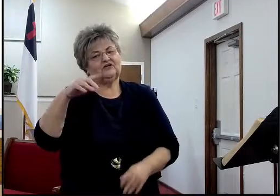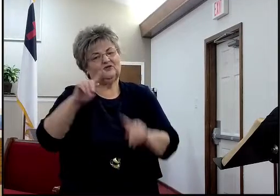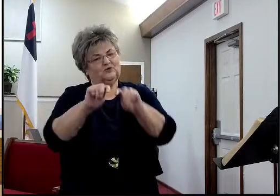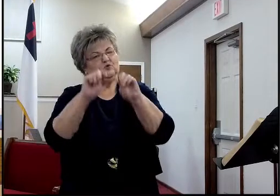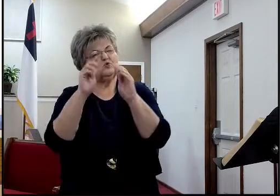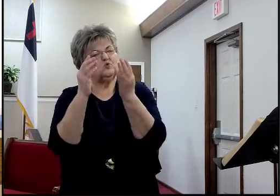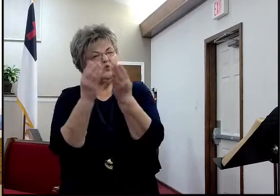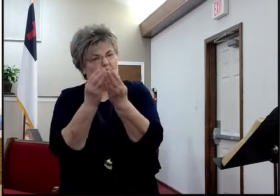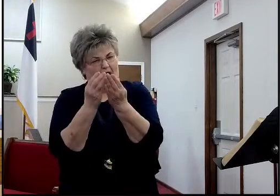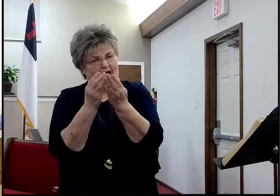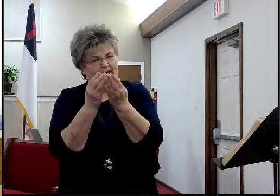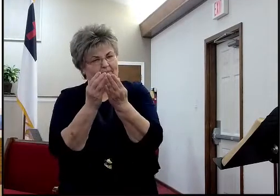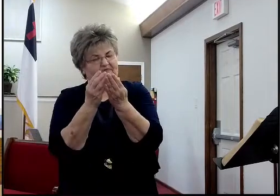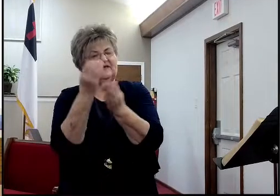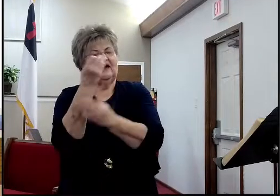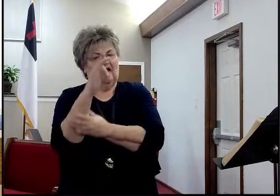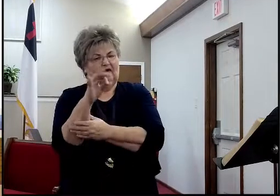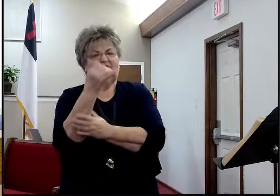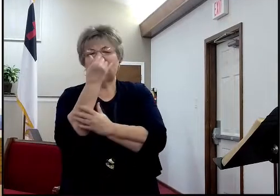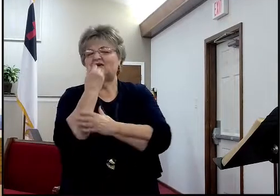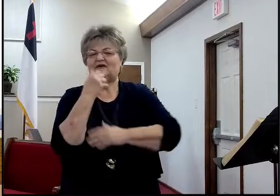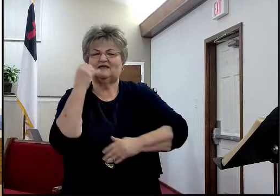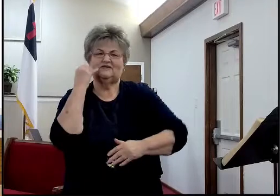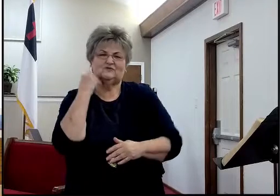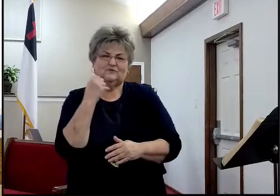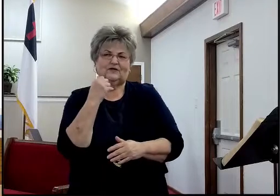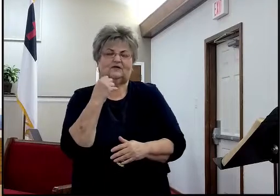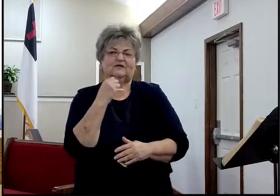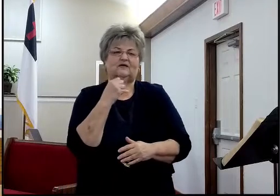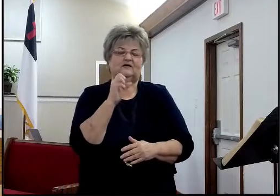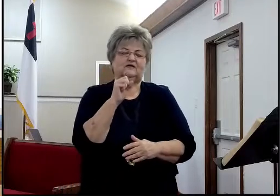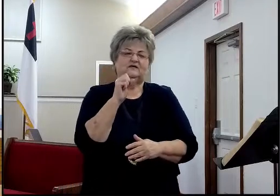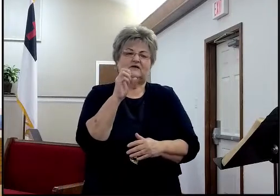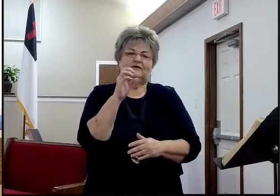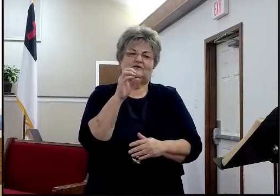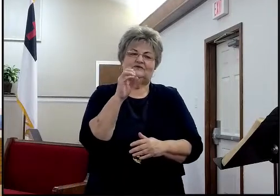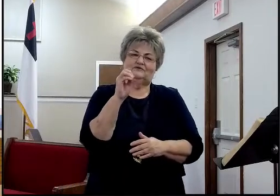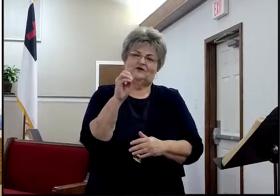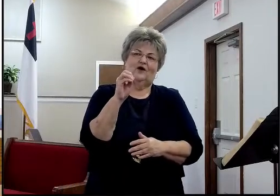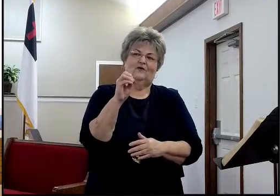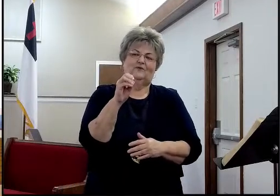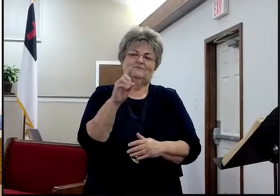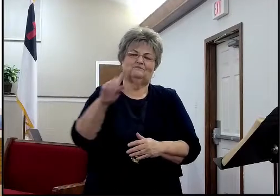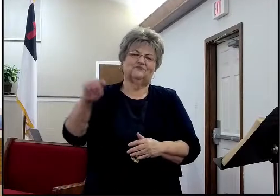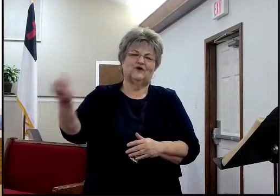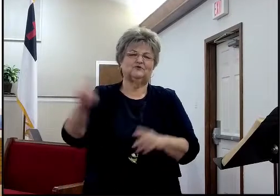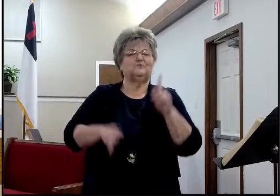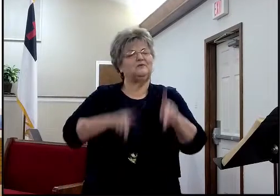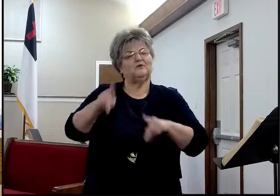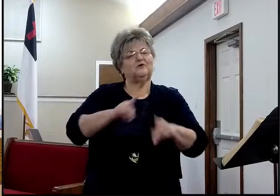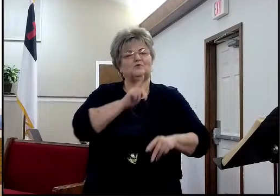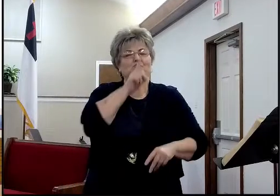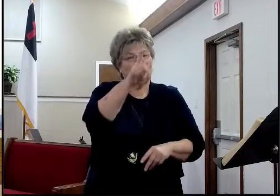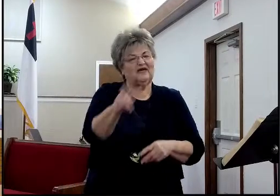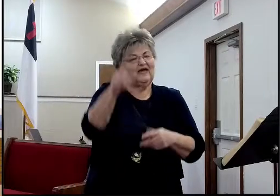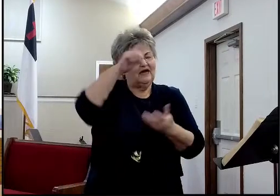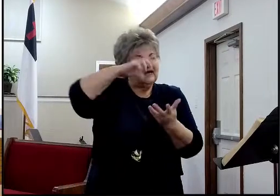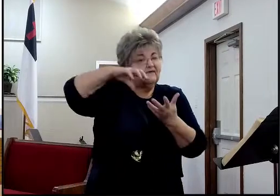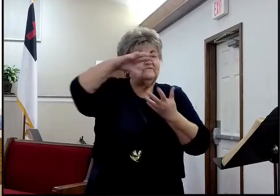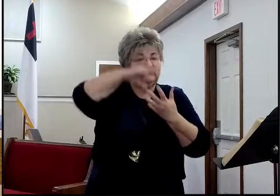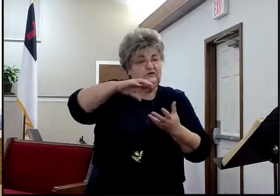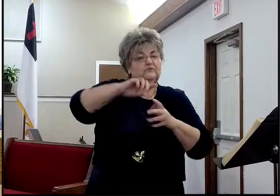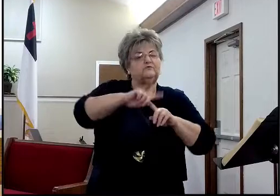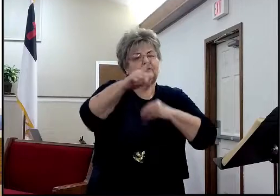that's three. Three. Twelve minus three. Already, they don't know how to count. So I don't know that I would trust those kind of opinions, right?